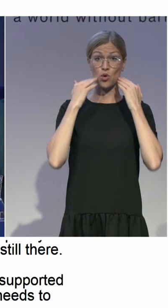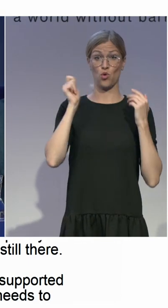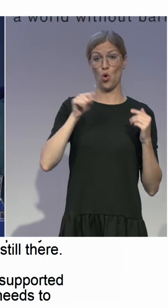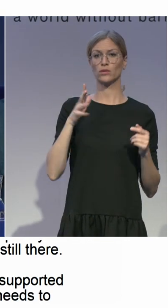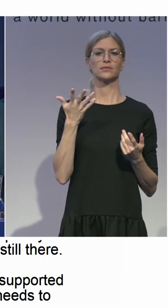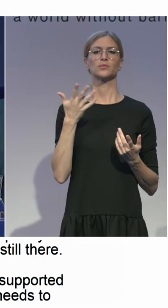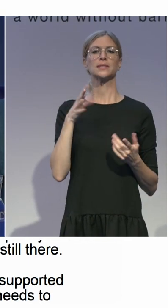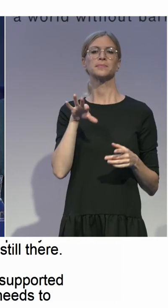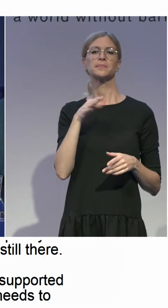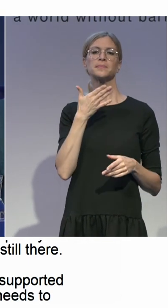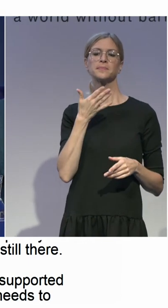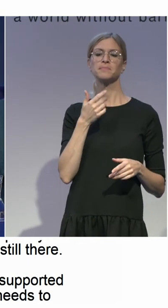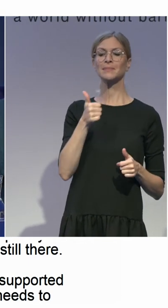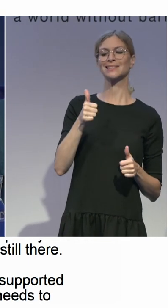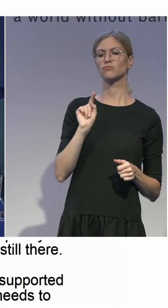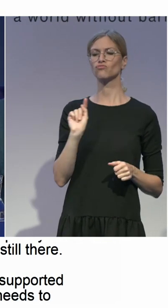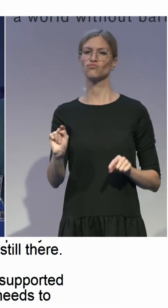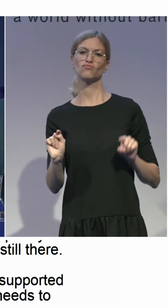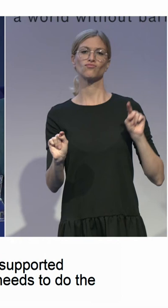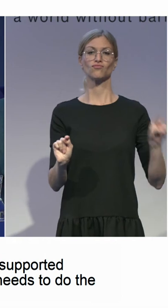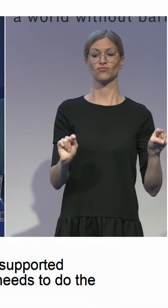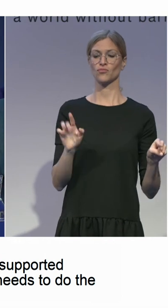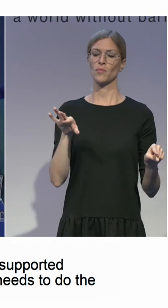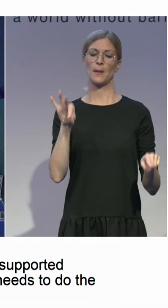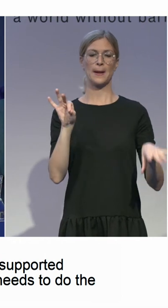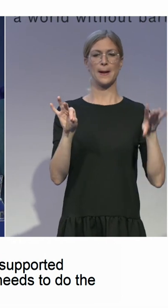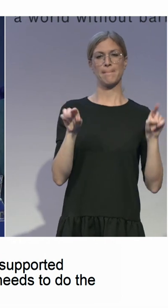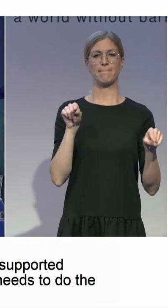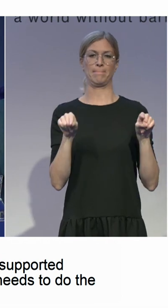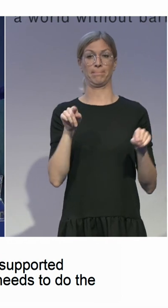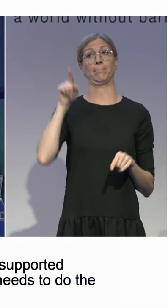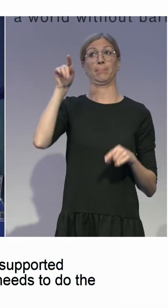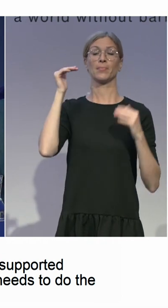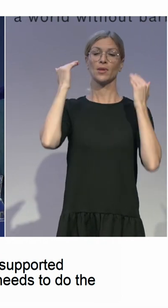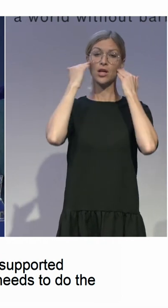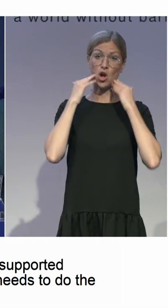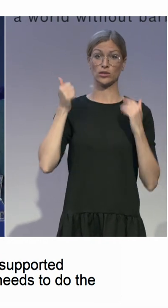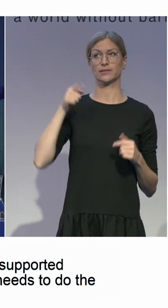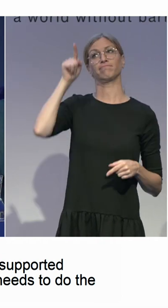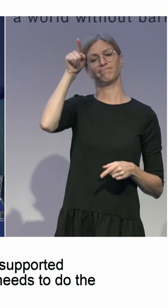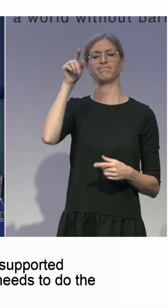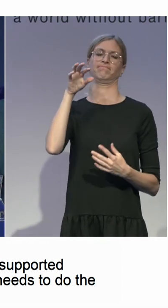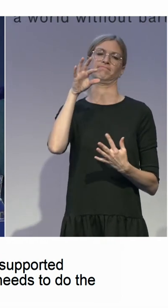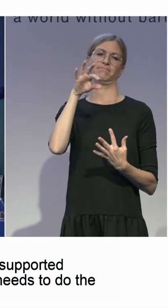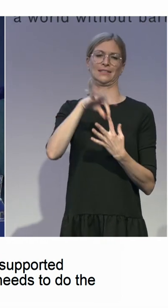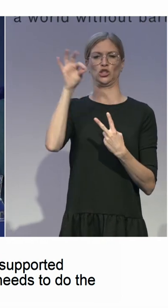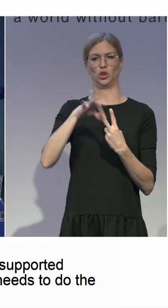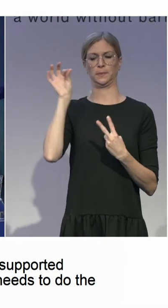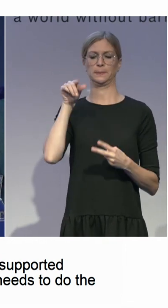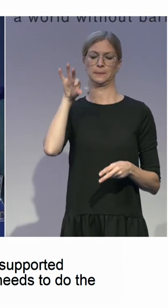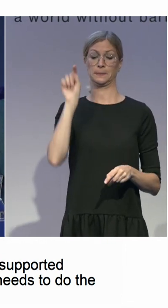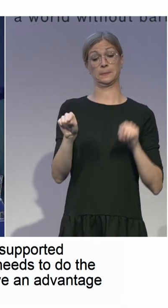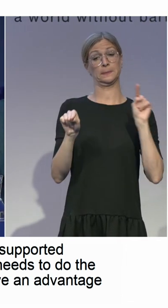give an advantage to support decision making. There have been some amendments to